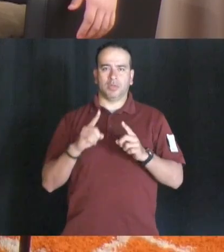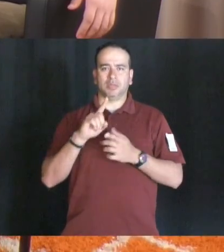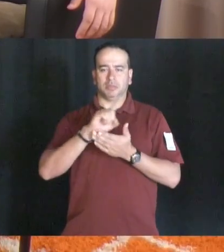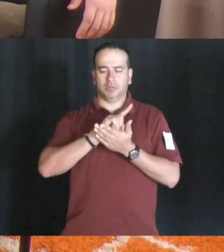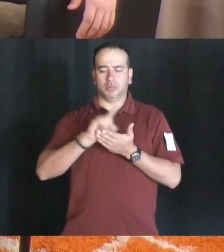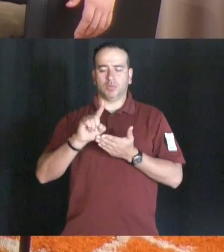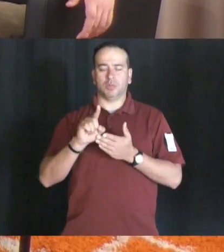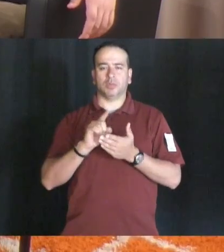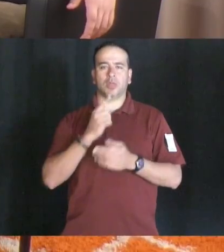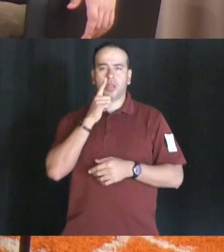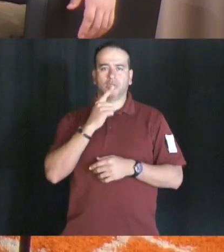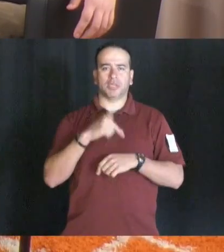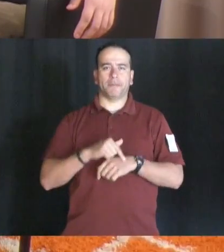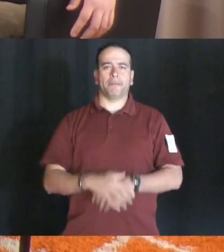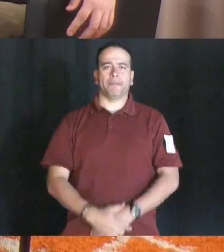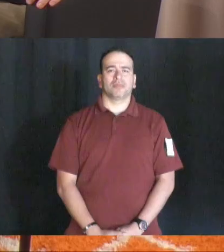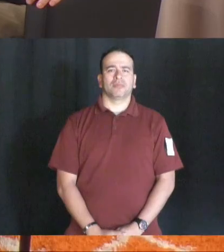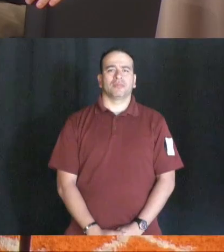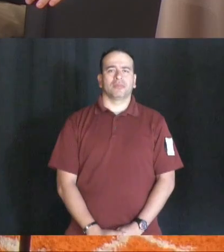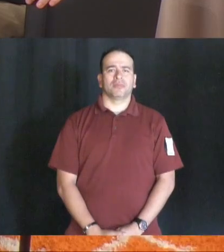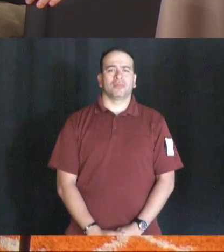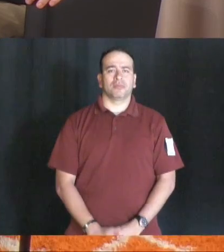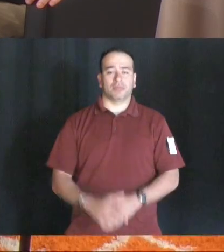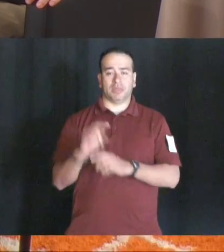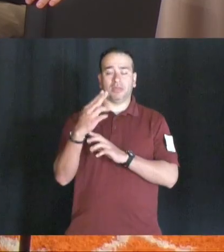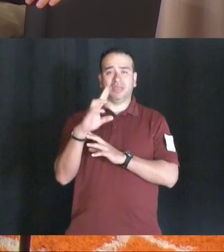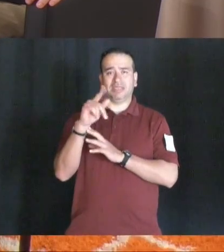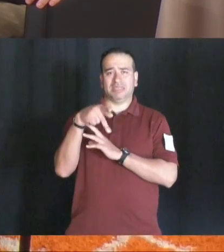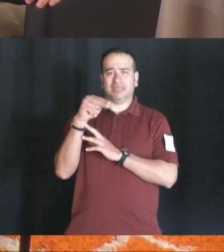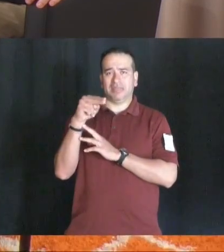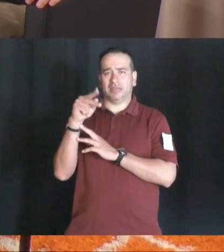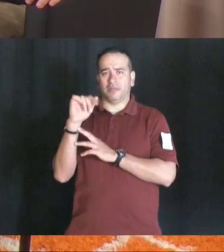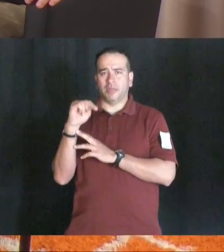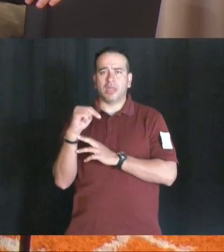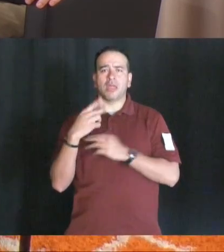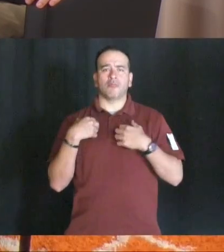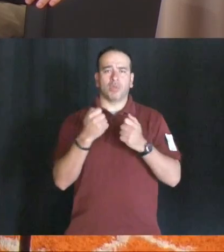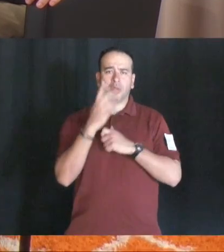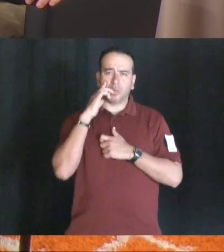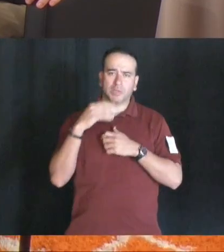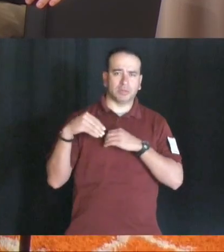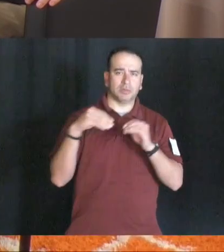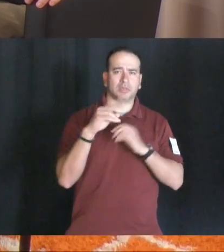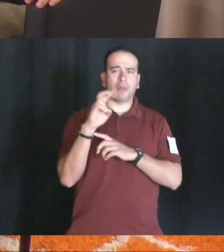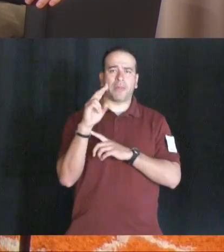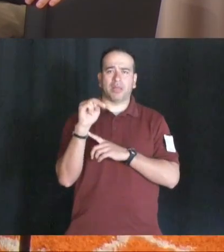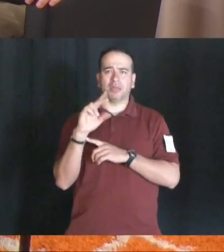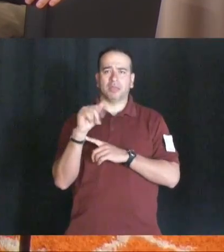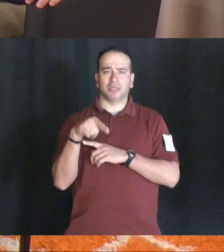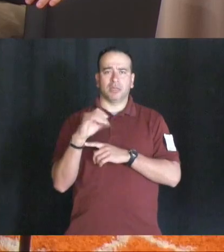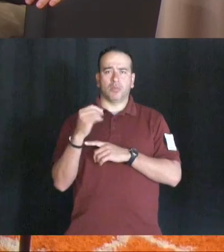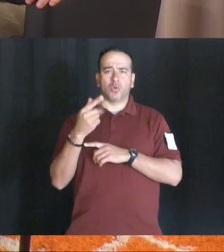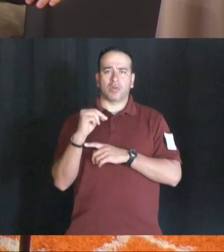the step in Braves are pre-selling Valentine's step programs now through